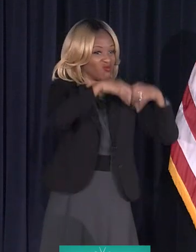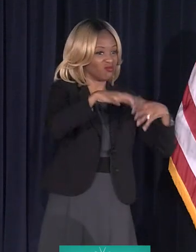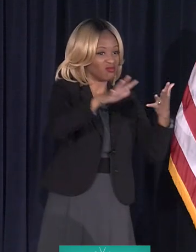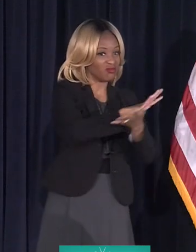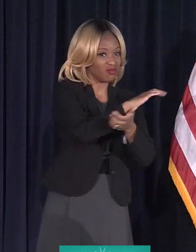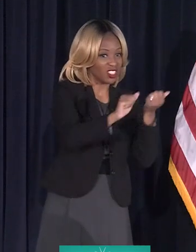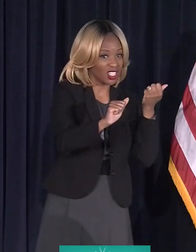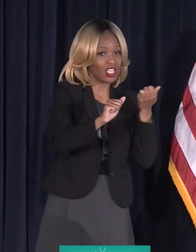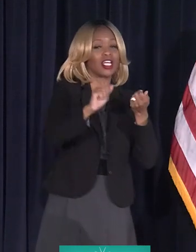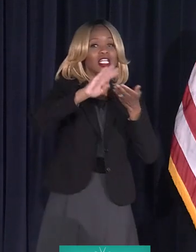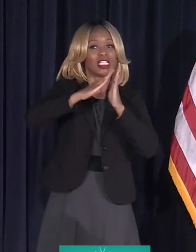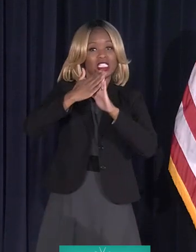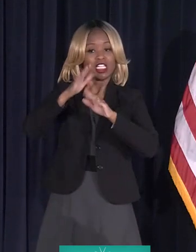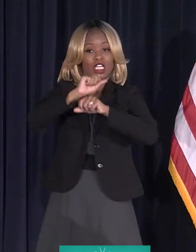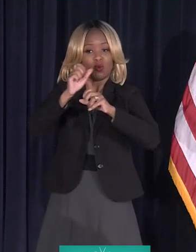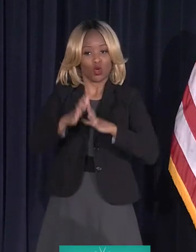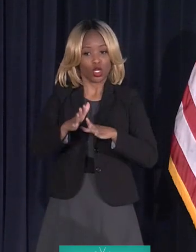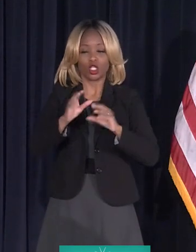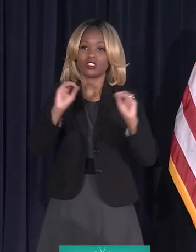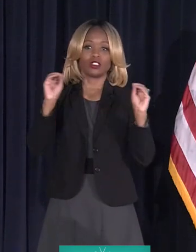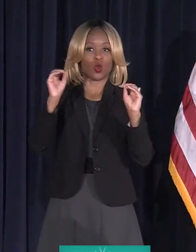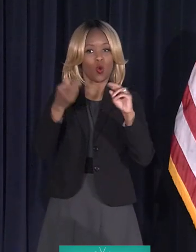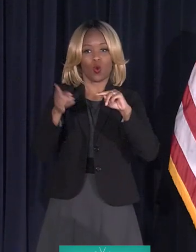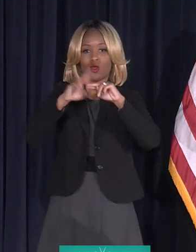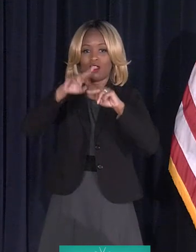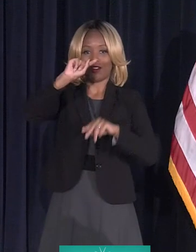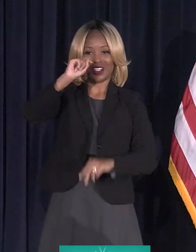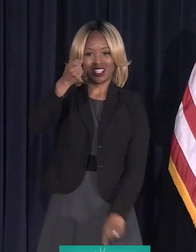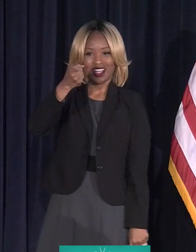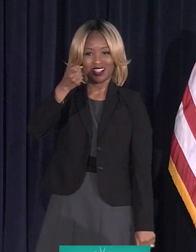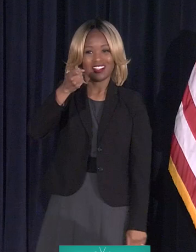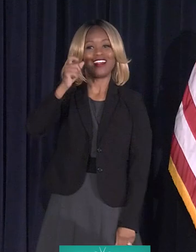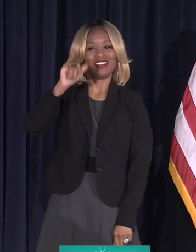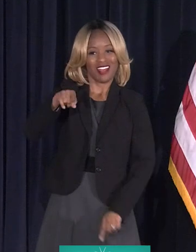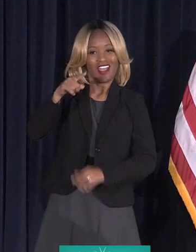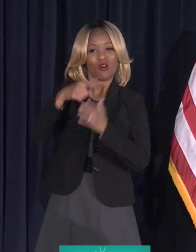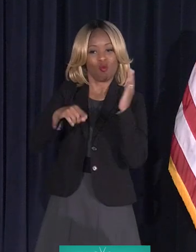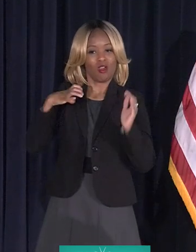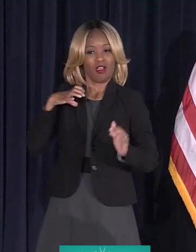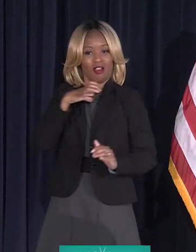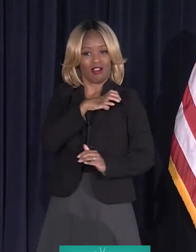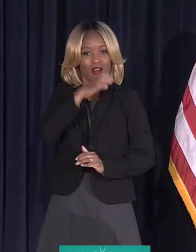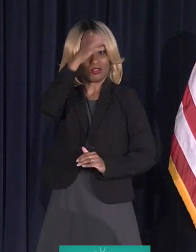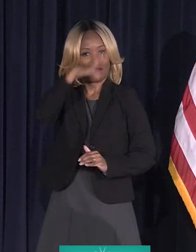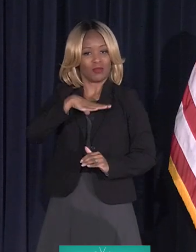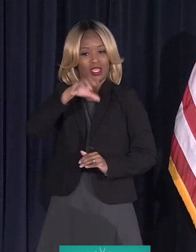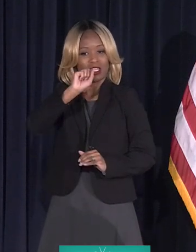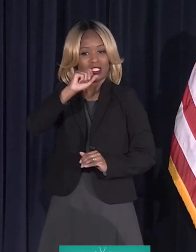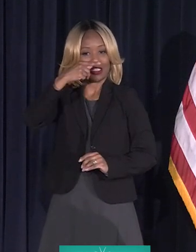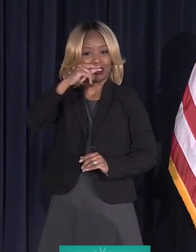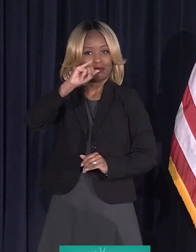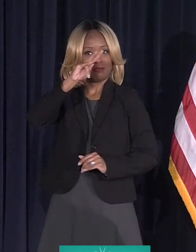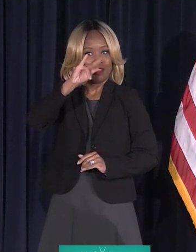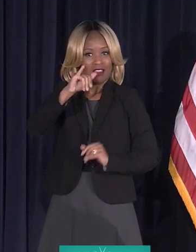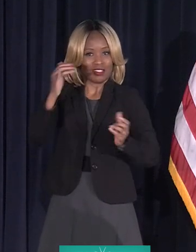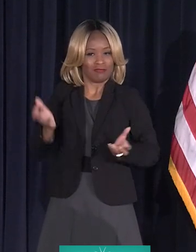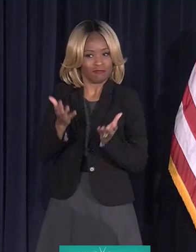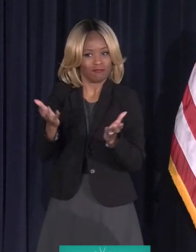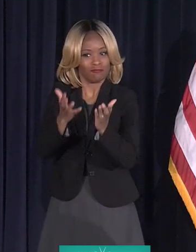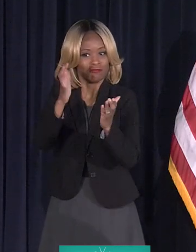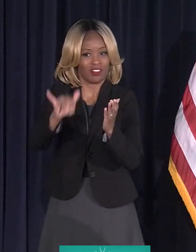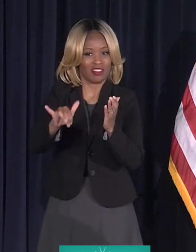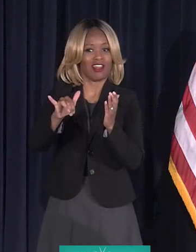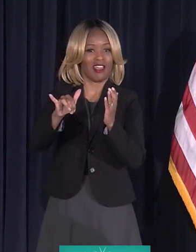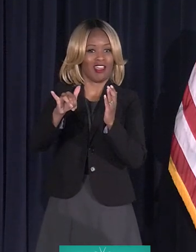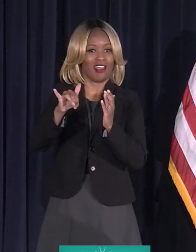employees, and no increase in taxes. That's what Councilman Spivey pushed through. And so you've seen this. In District 4,